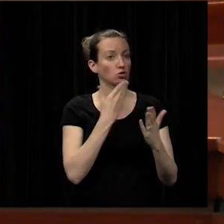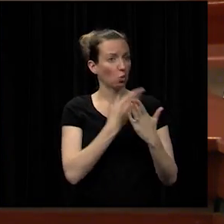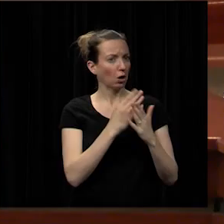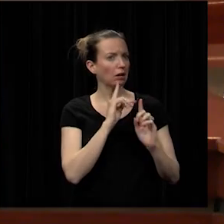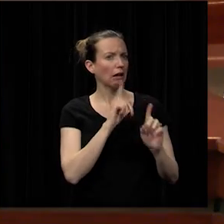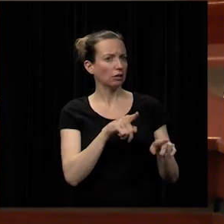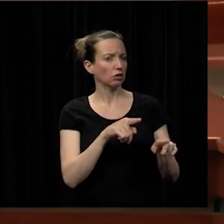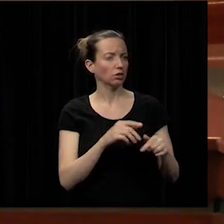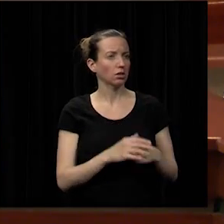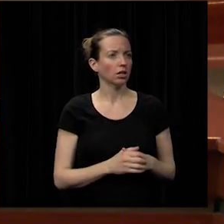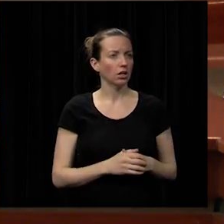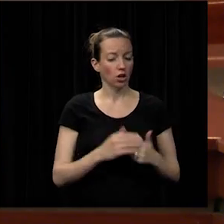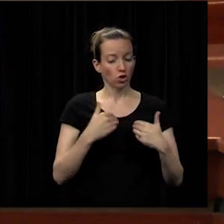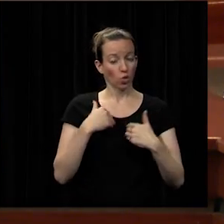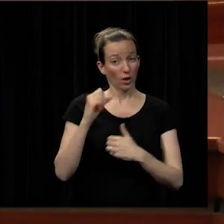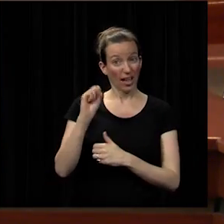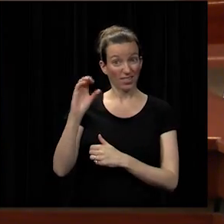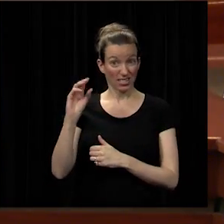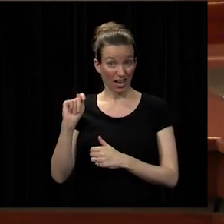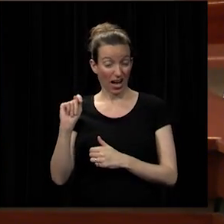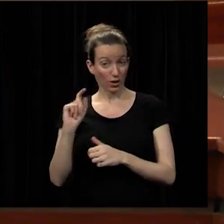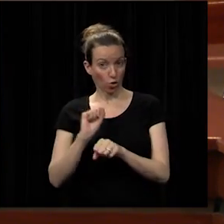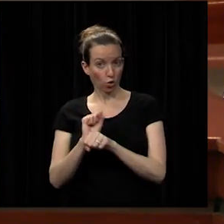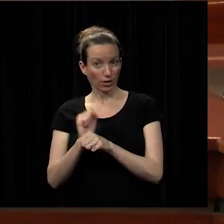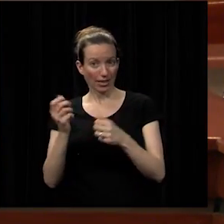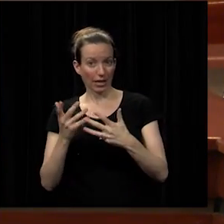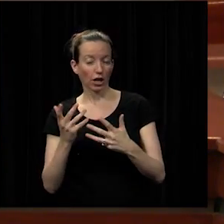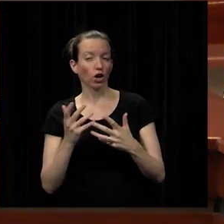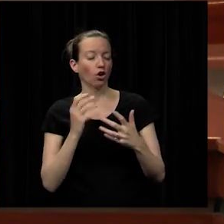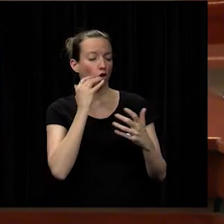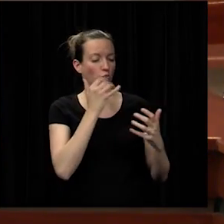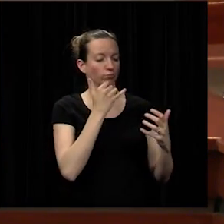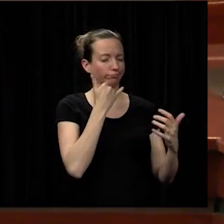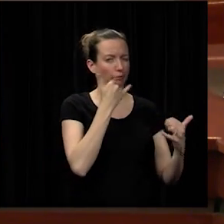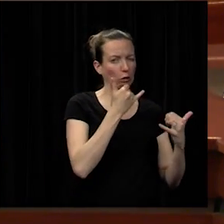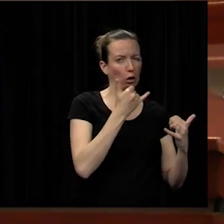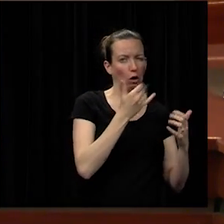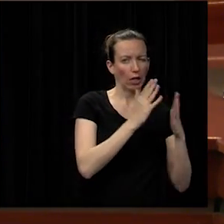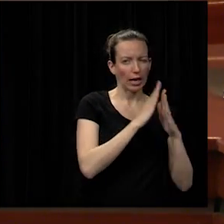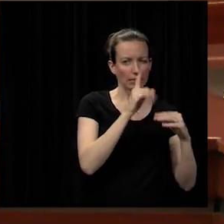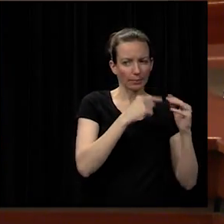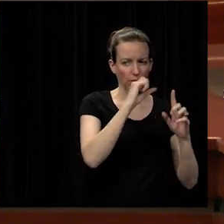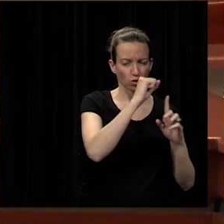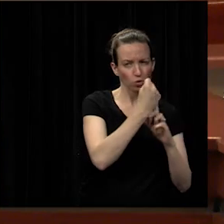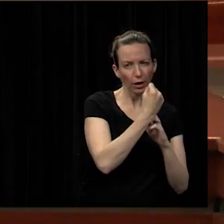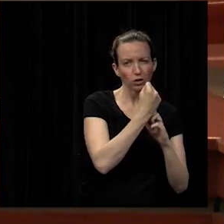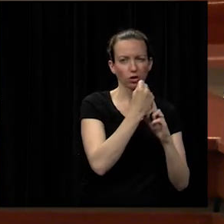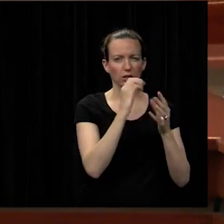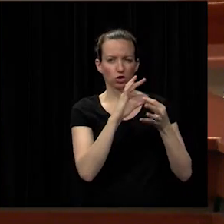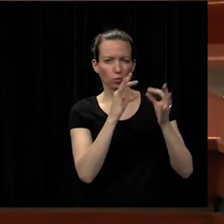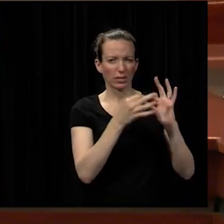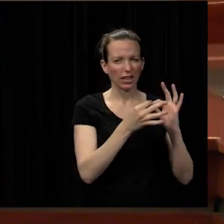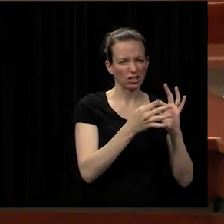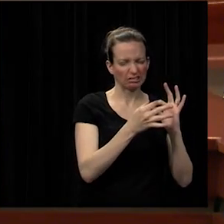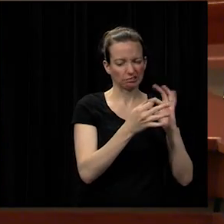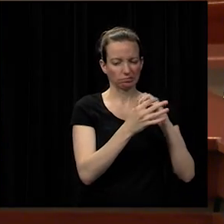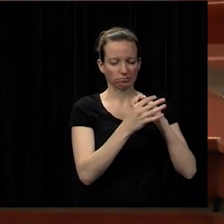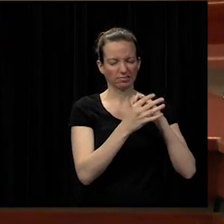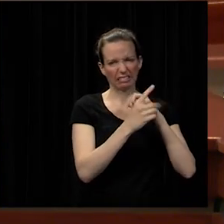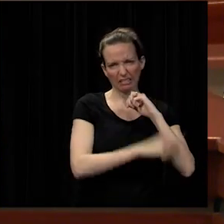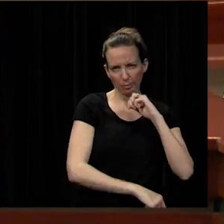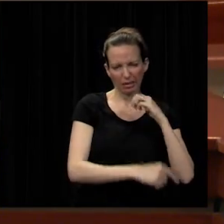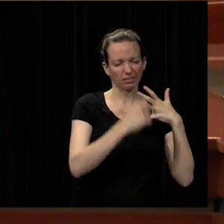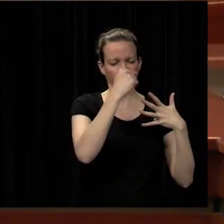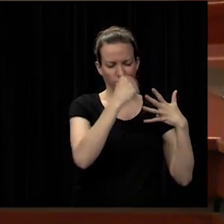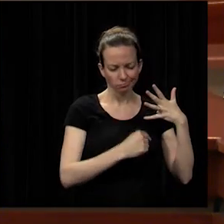have scott on staff we quite often will call and ask about situations or interpretations discipline situations and so forth so